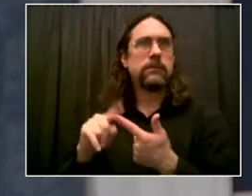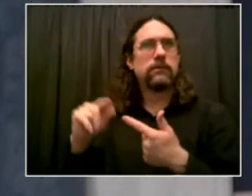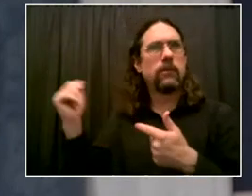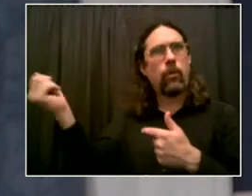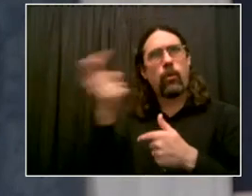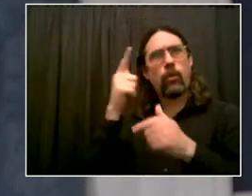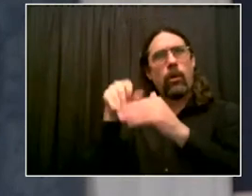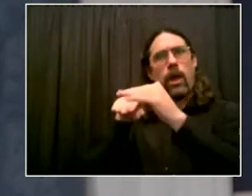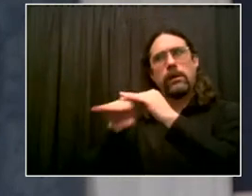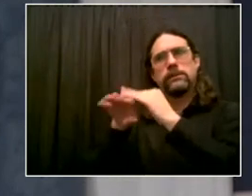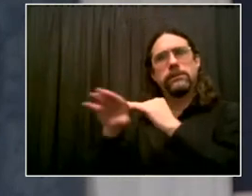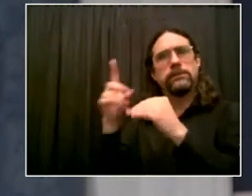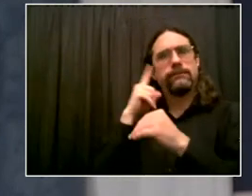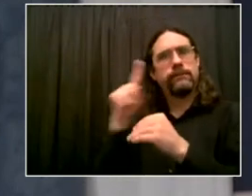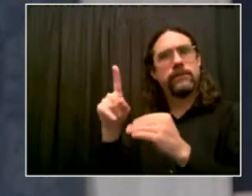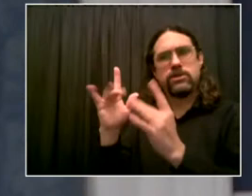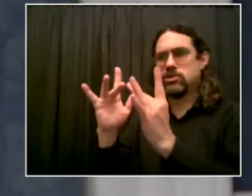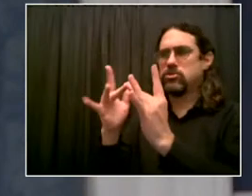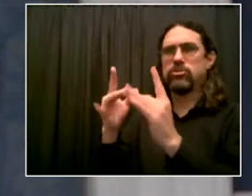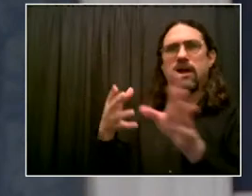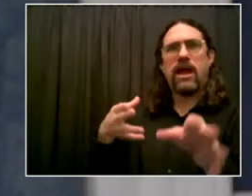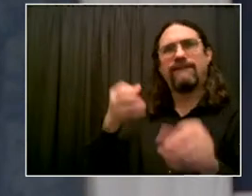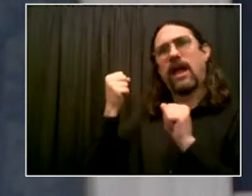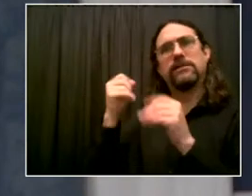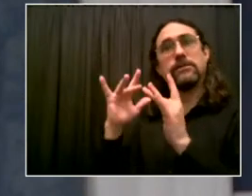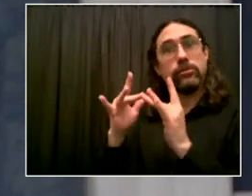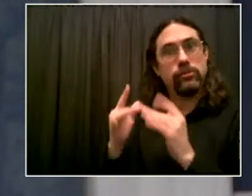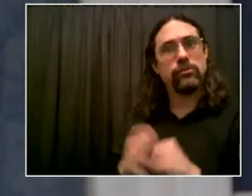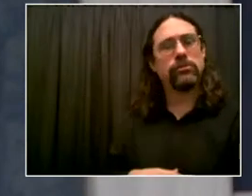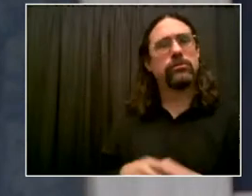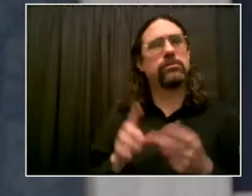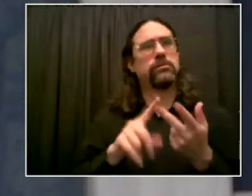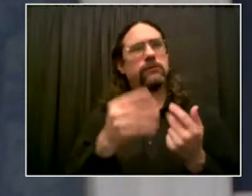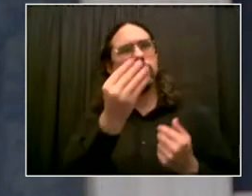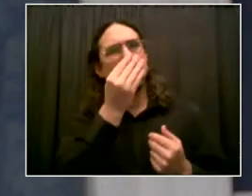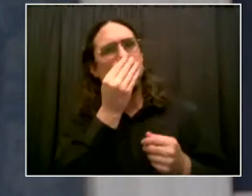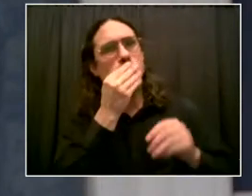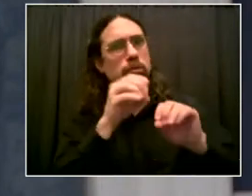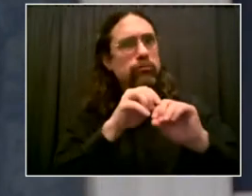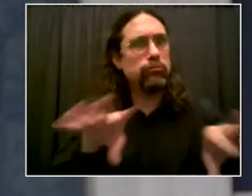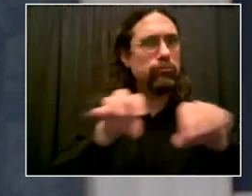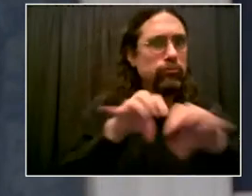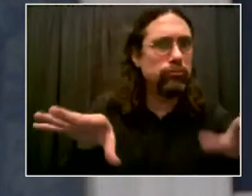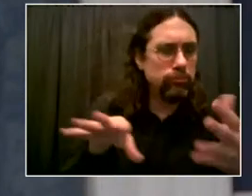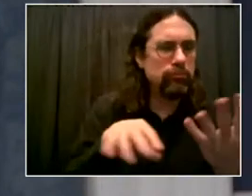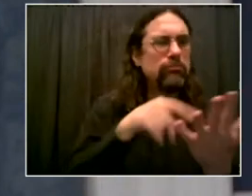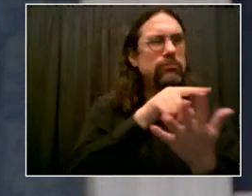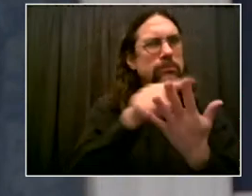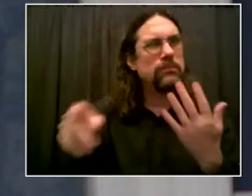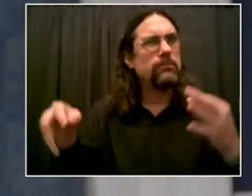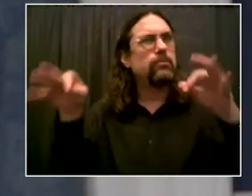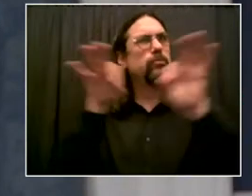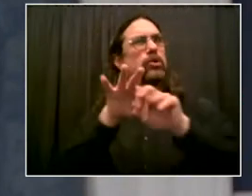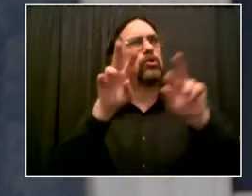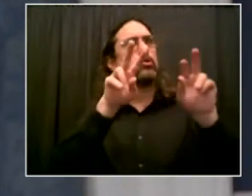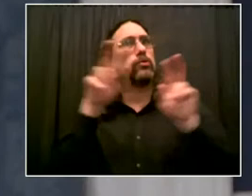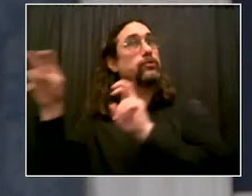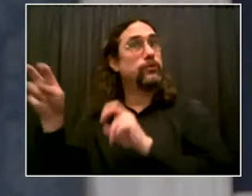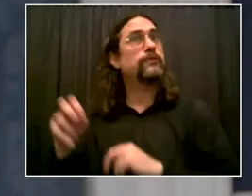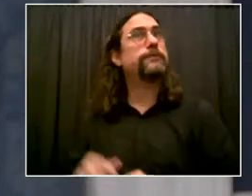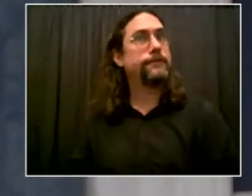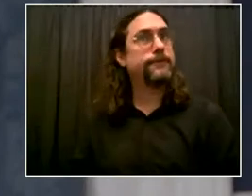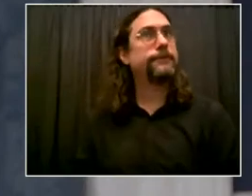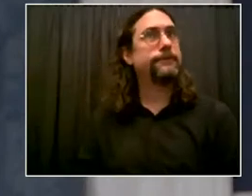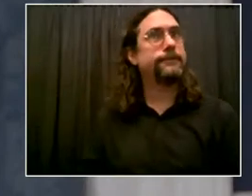and we're going to make sure as one of the city's largest landlords that our tenants have the ability to bounce back. And